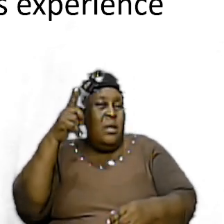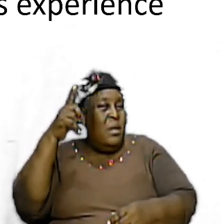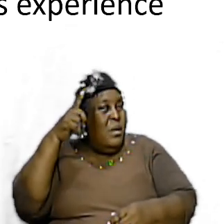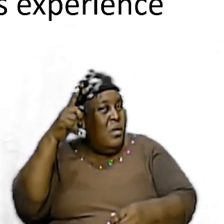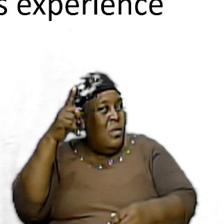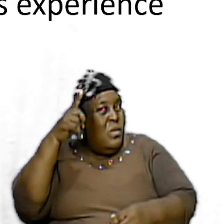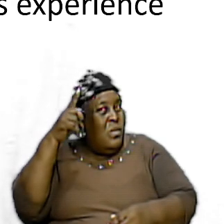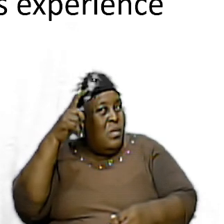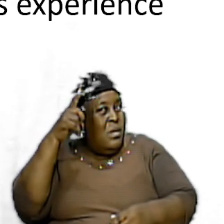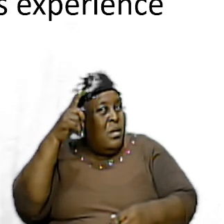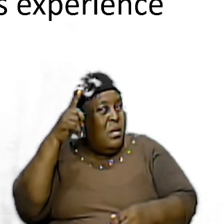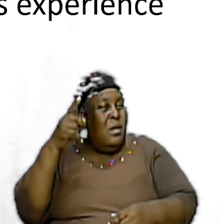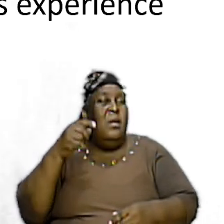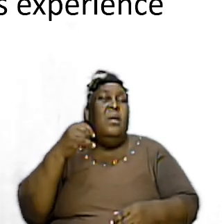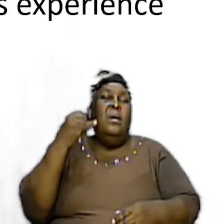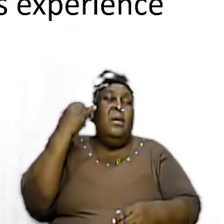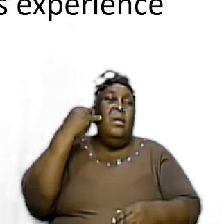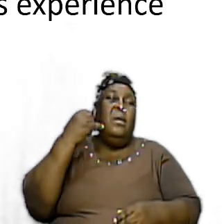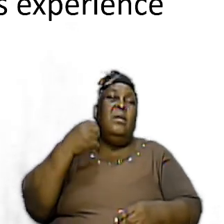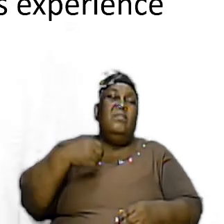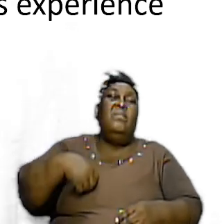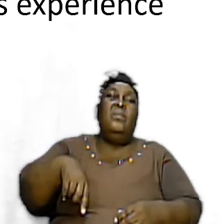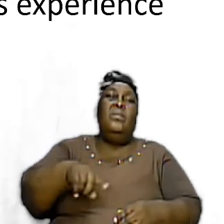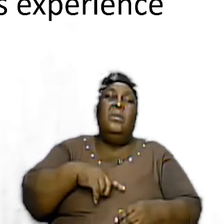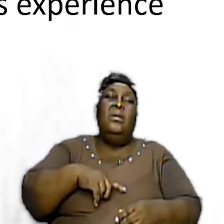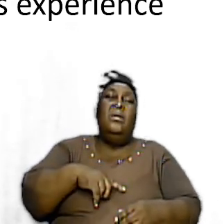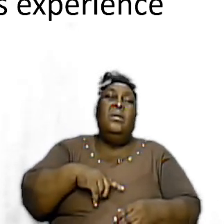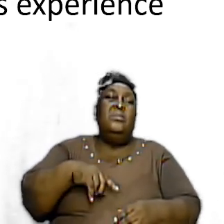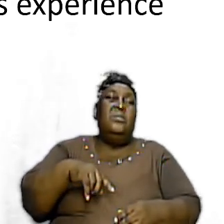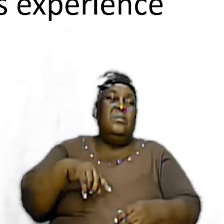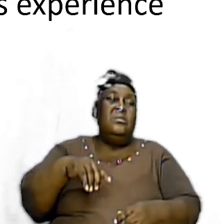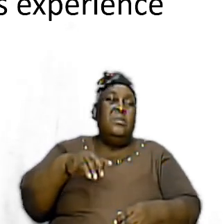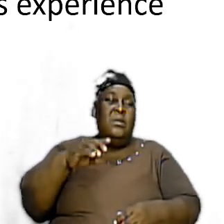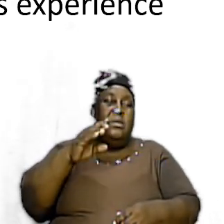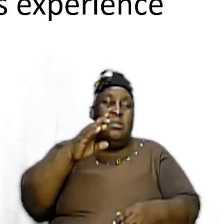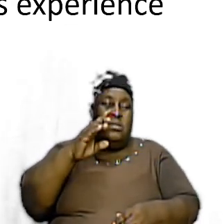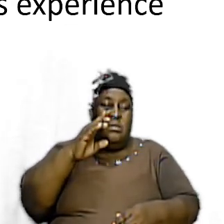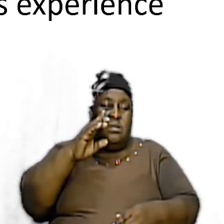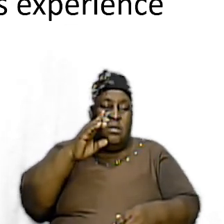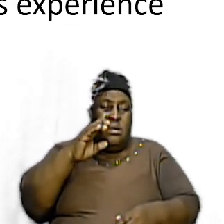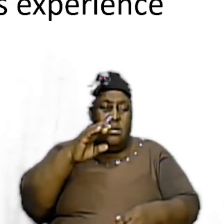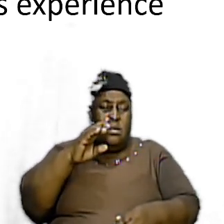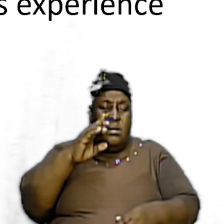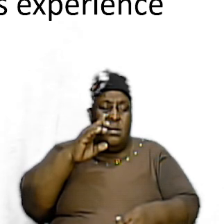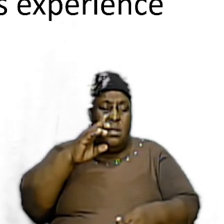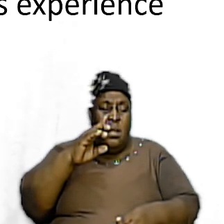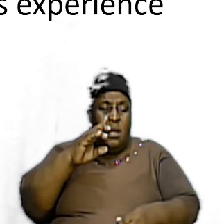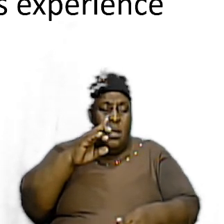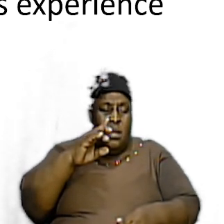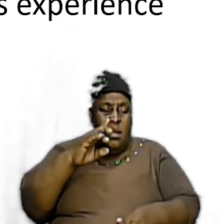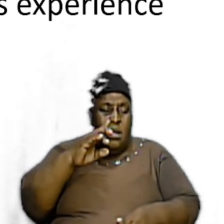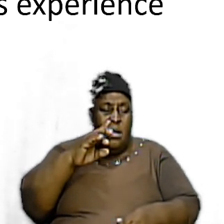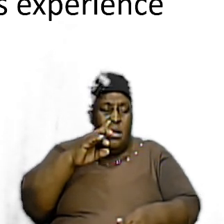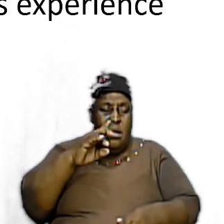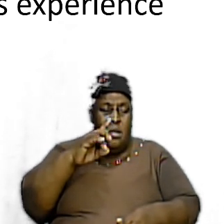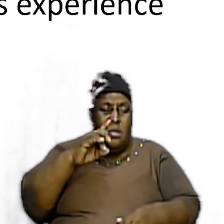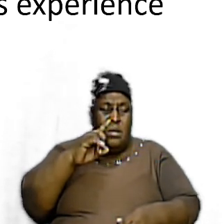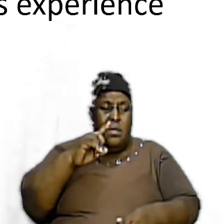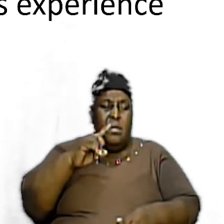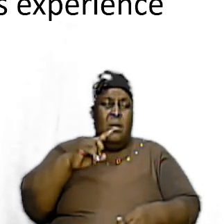if we would but just tune our ears to the spiritual frequency and